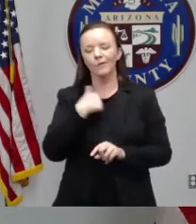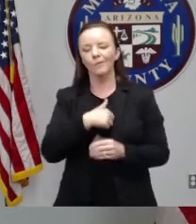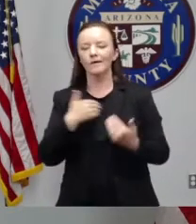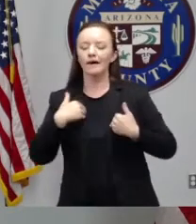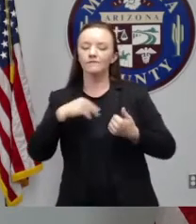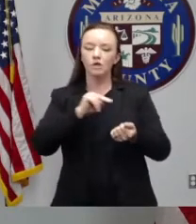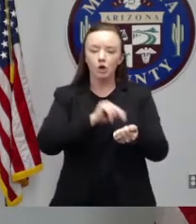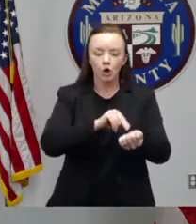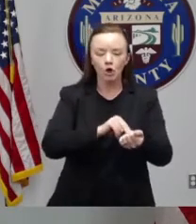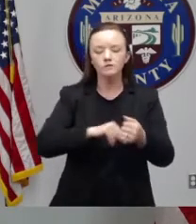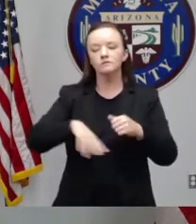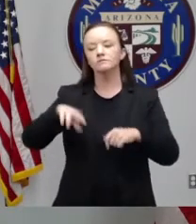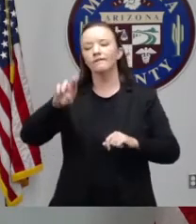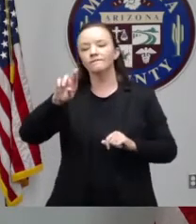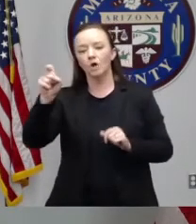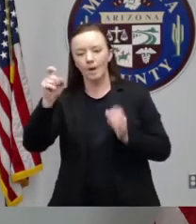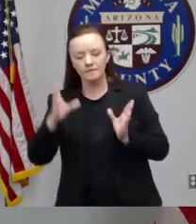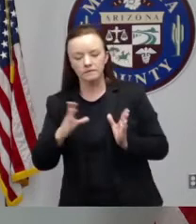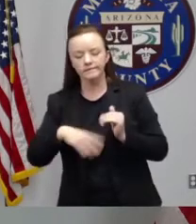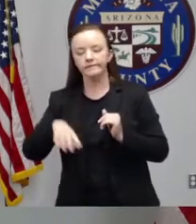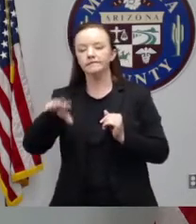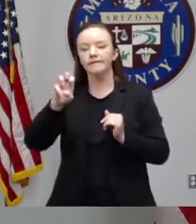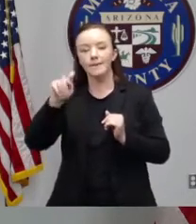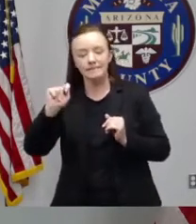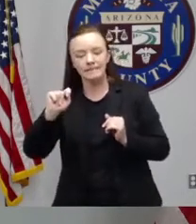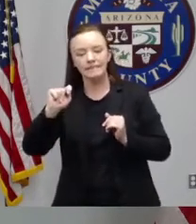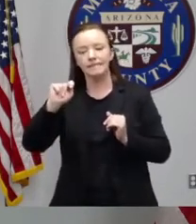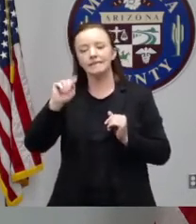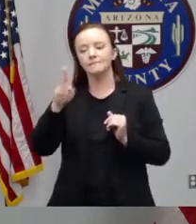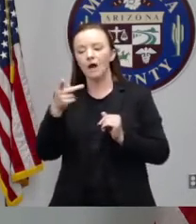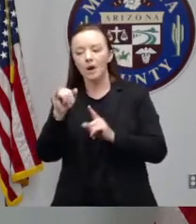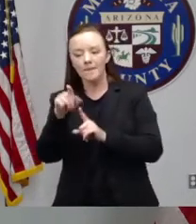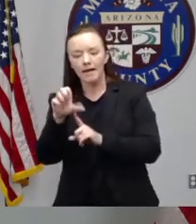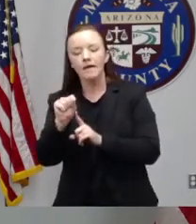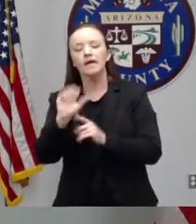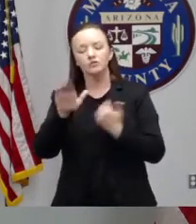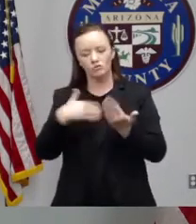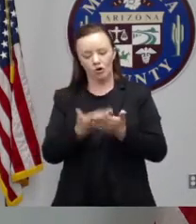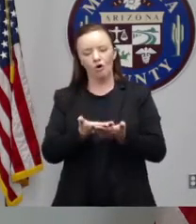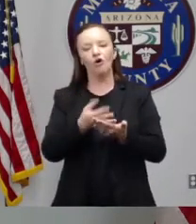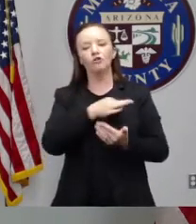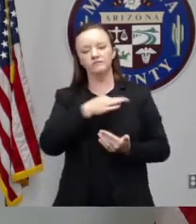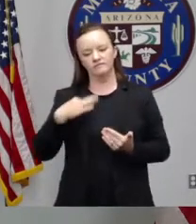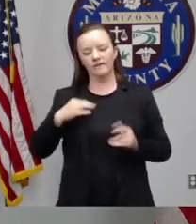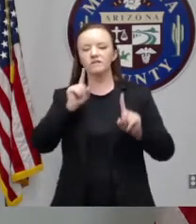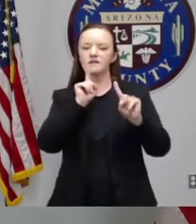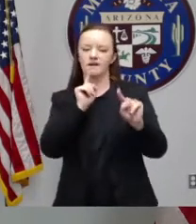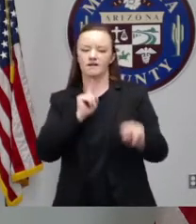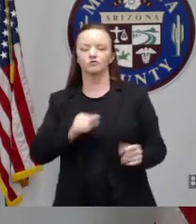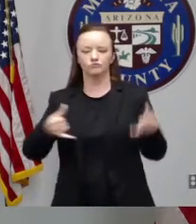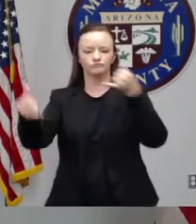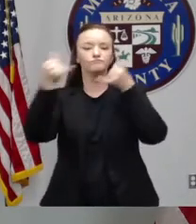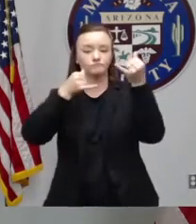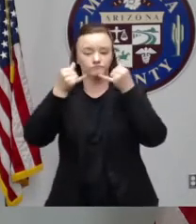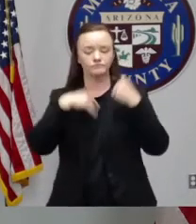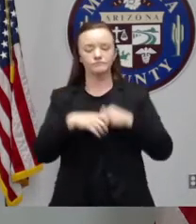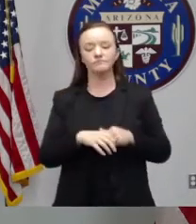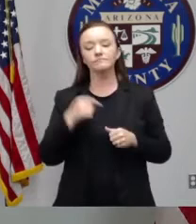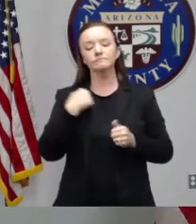paramedics, EMTs, that are helping to assist answer the call. We began the partnership with the coronavirus